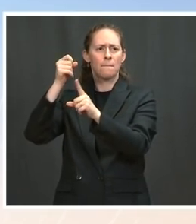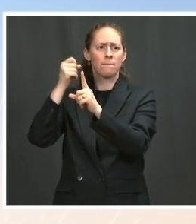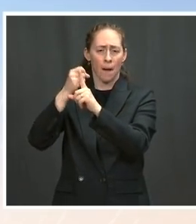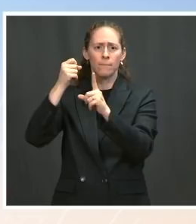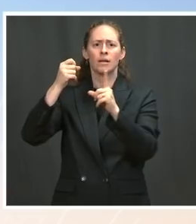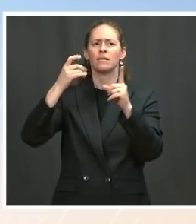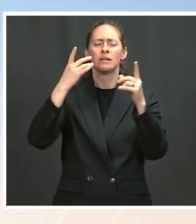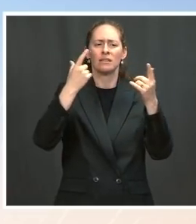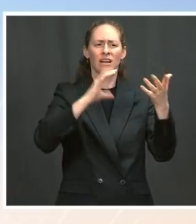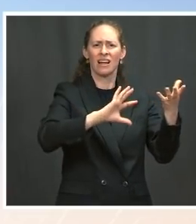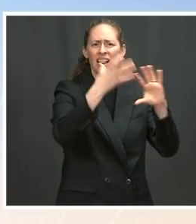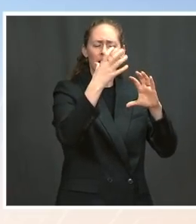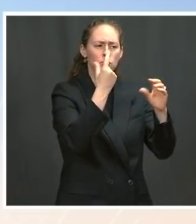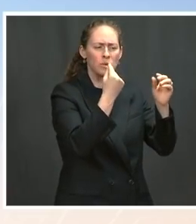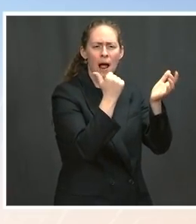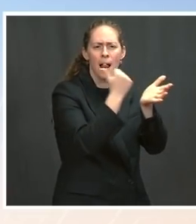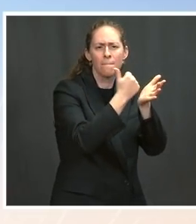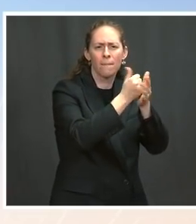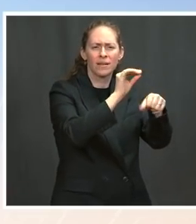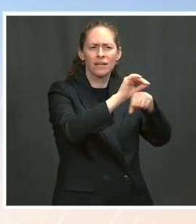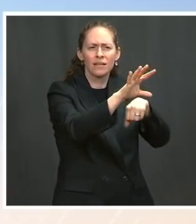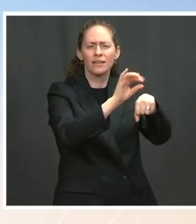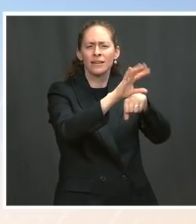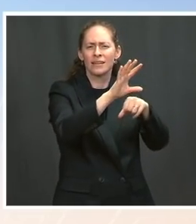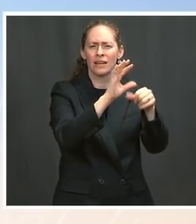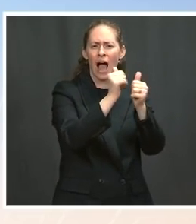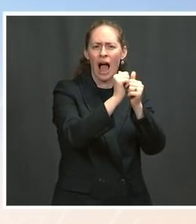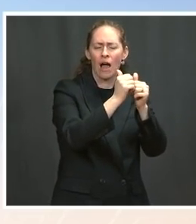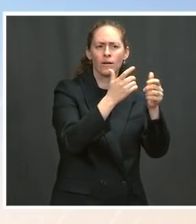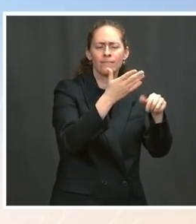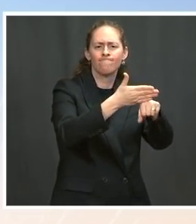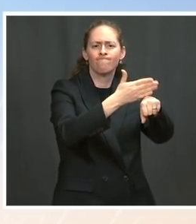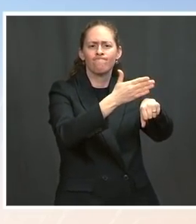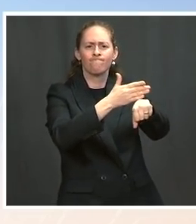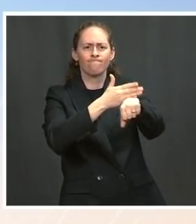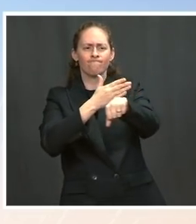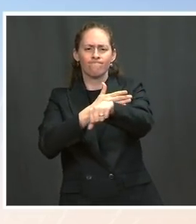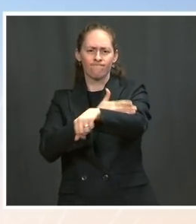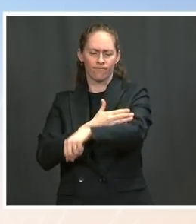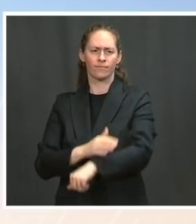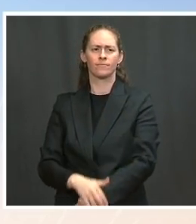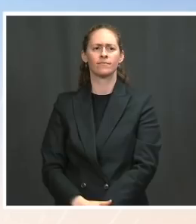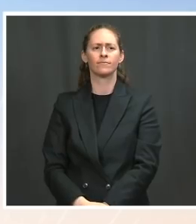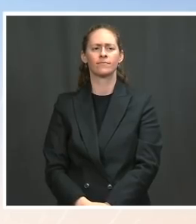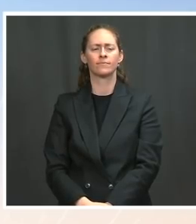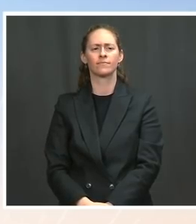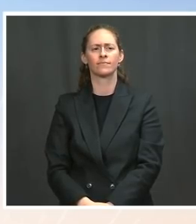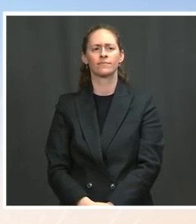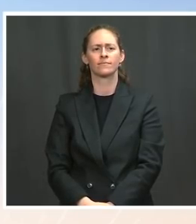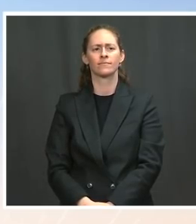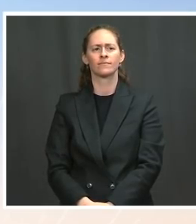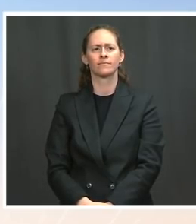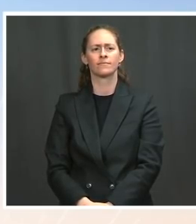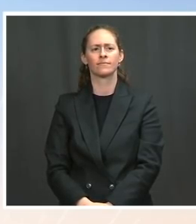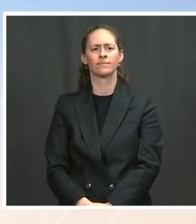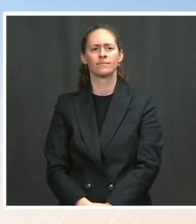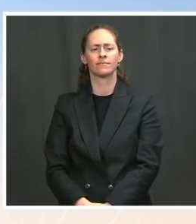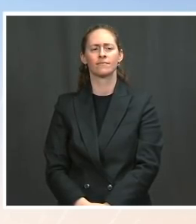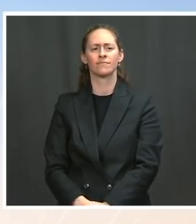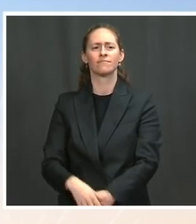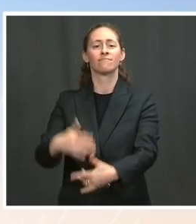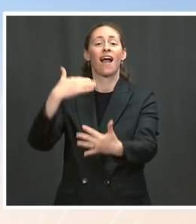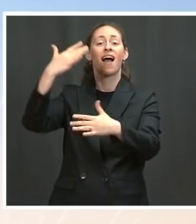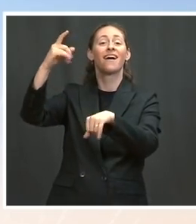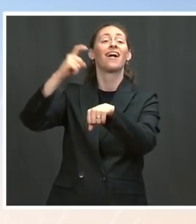President Obama appointed her vice chair of the Federal Reserve before nominating her to succeed Fed Chair Ben Bernanke as the nation's top